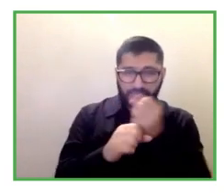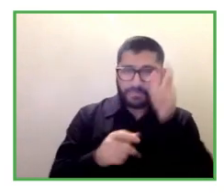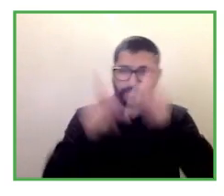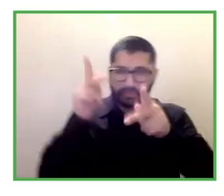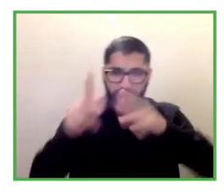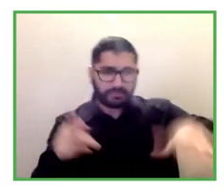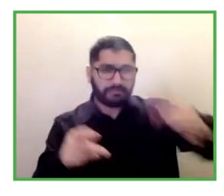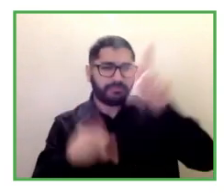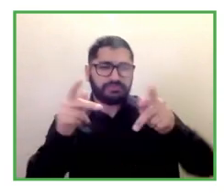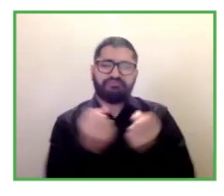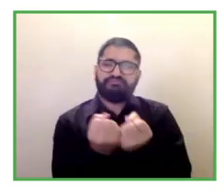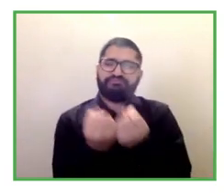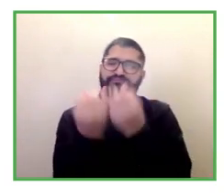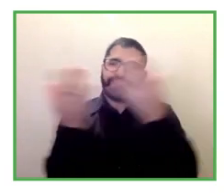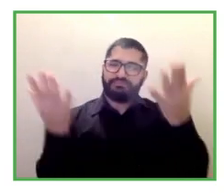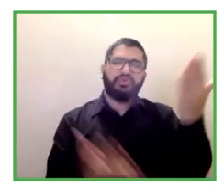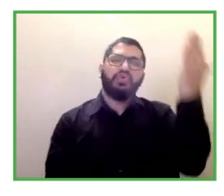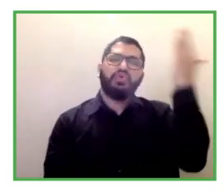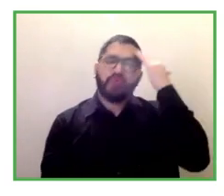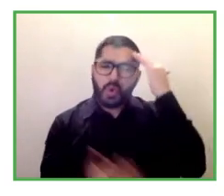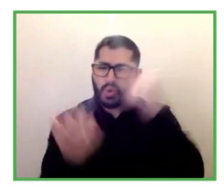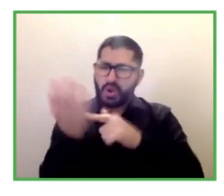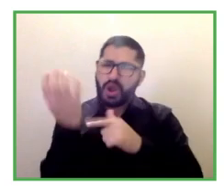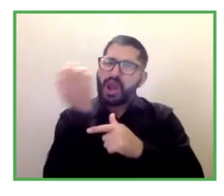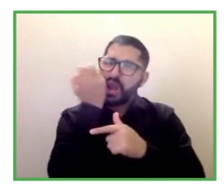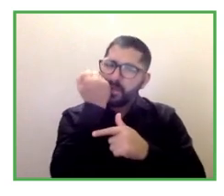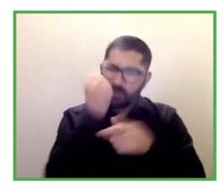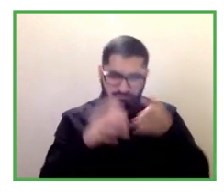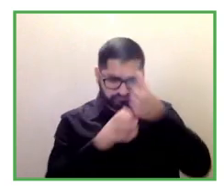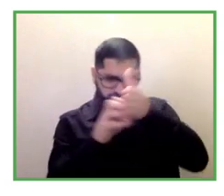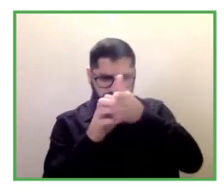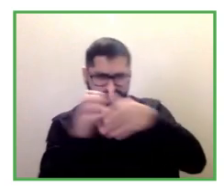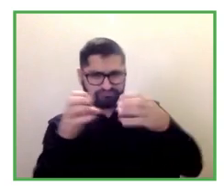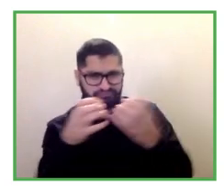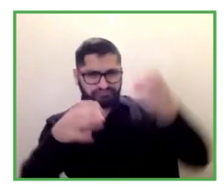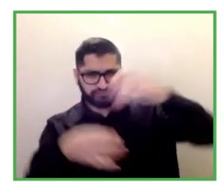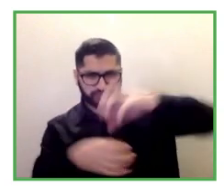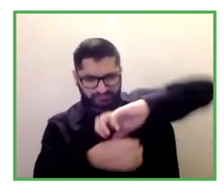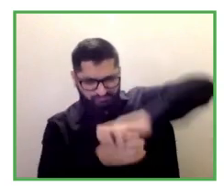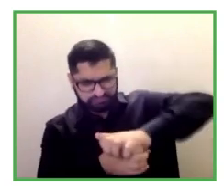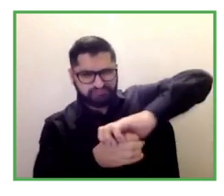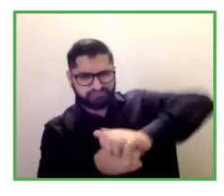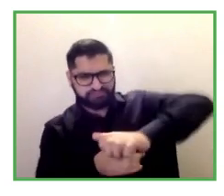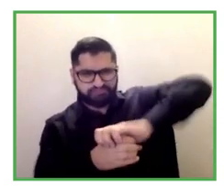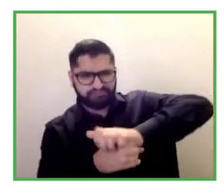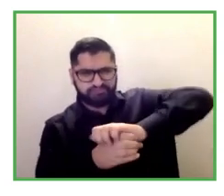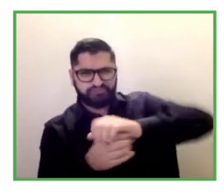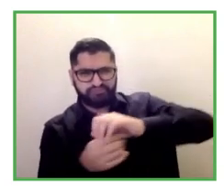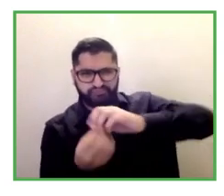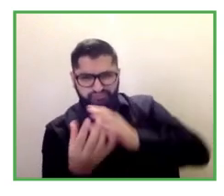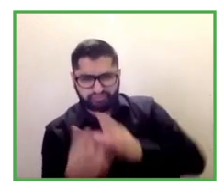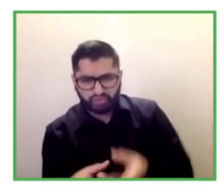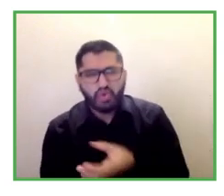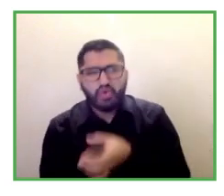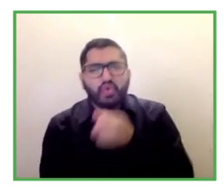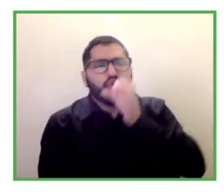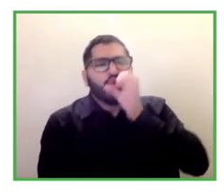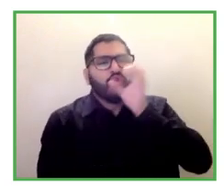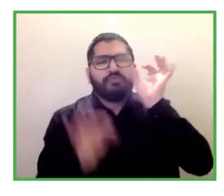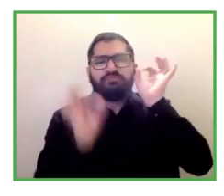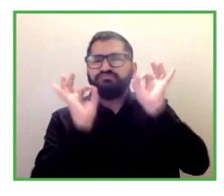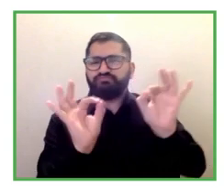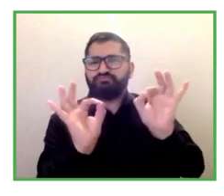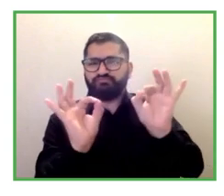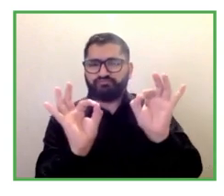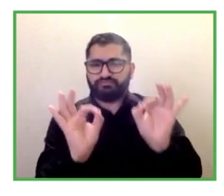programs in a way that can be uh dealt with even in such uh difficult times and i think this is what it's all about so